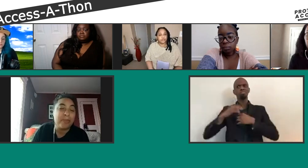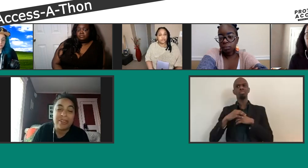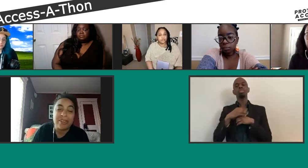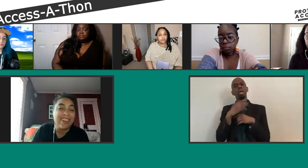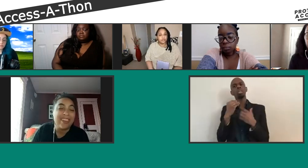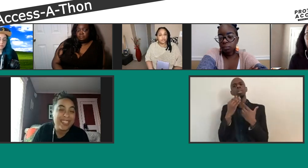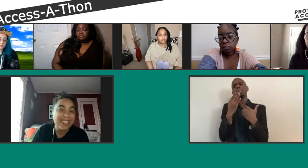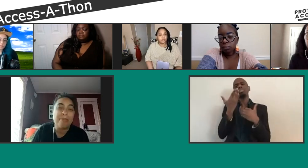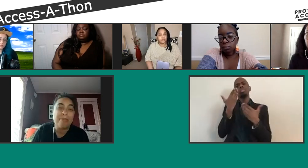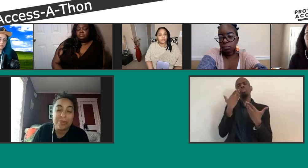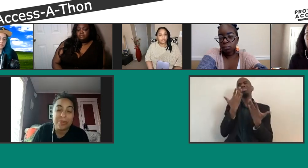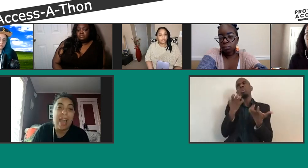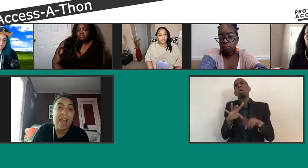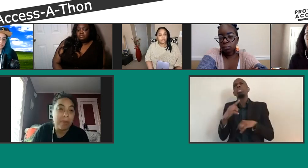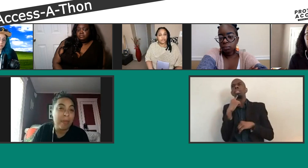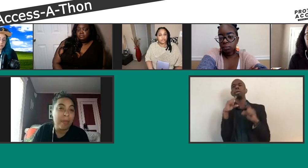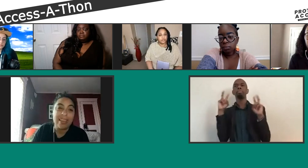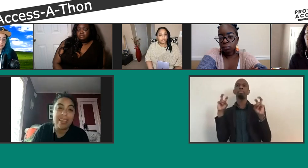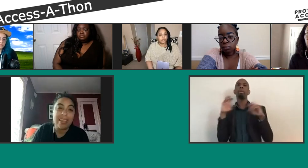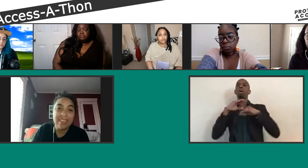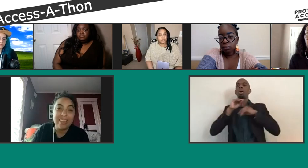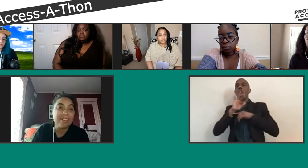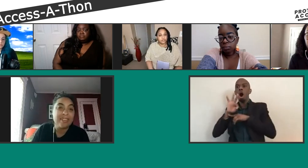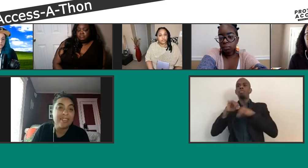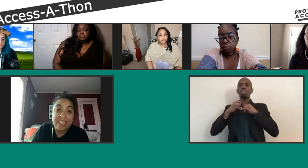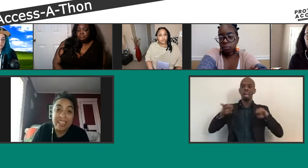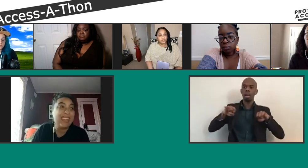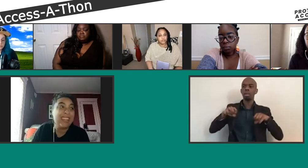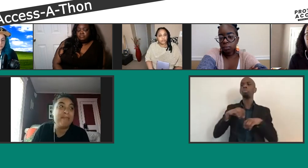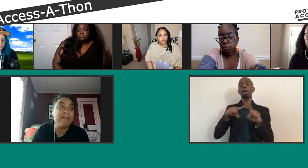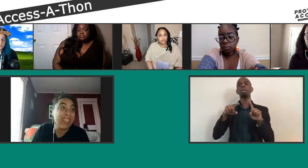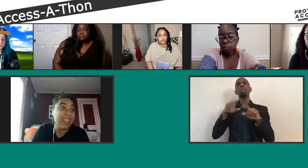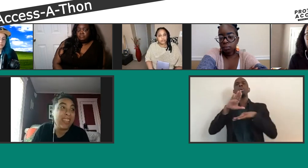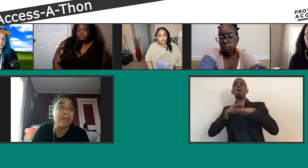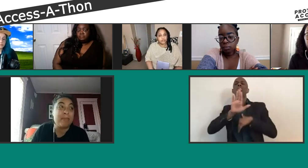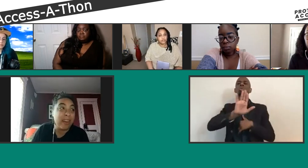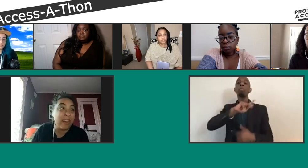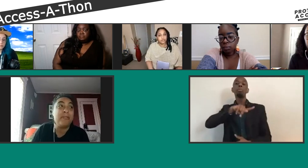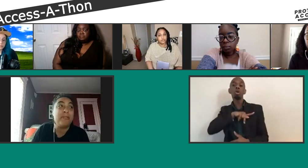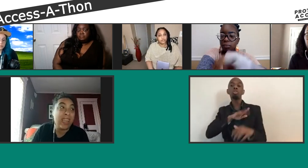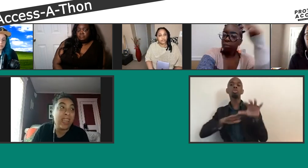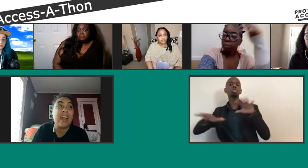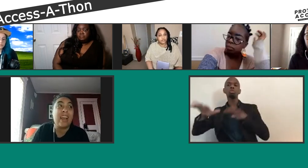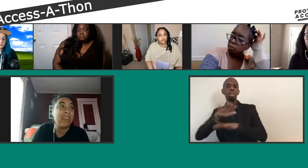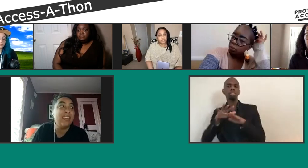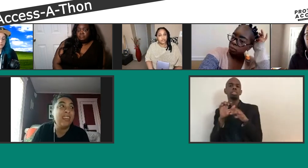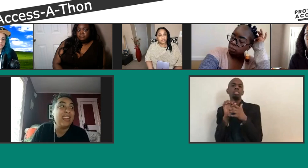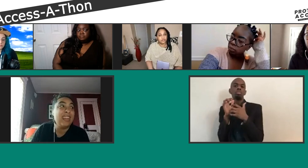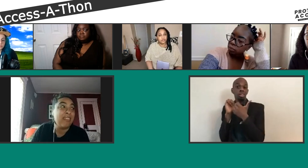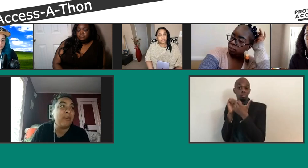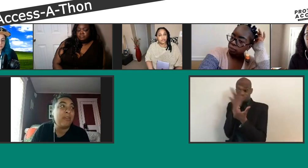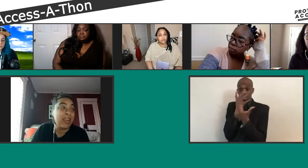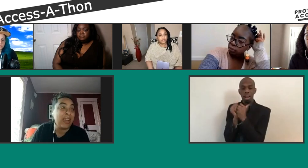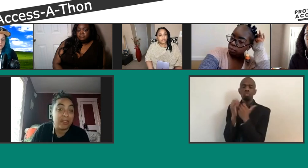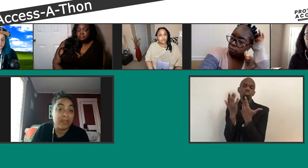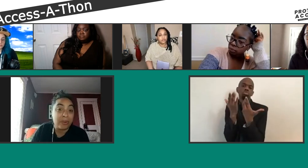personal, like on your Instagram or your Twitter, like thinking about how am I really making this a part of the way that I navigate and